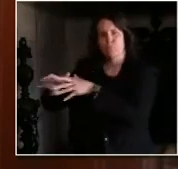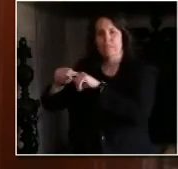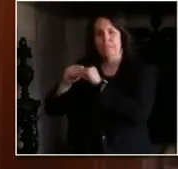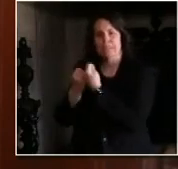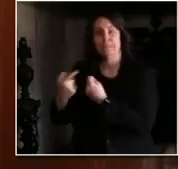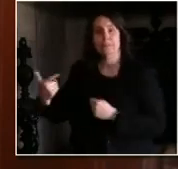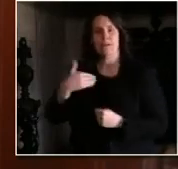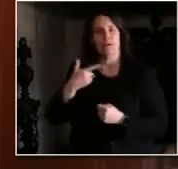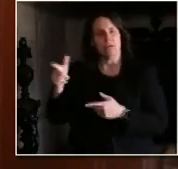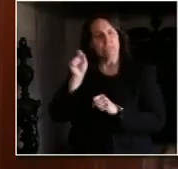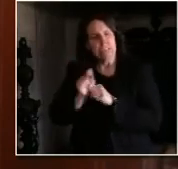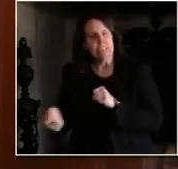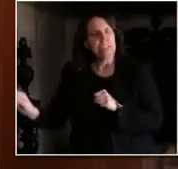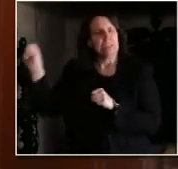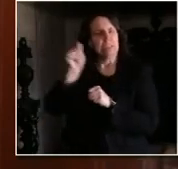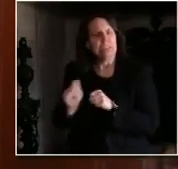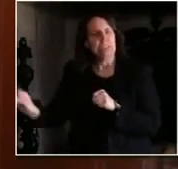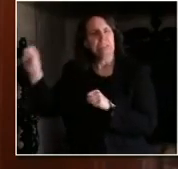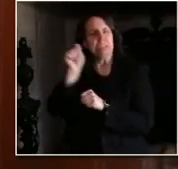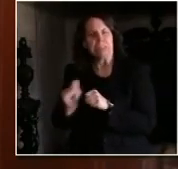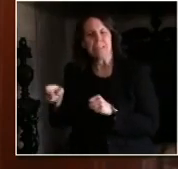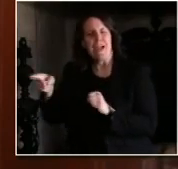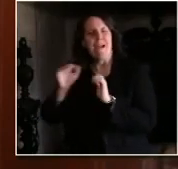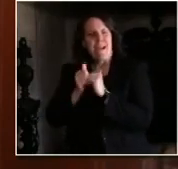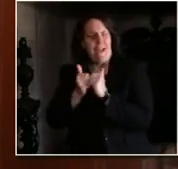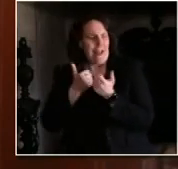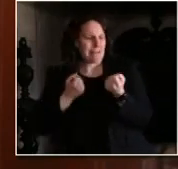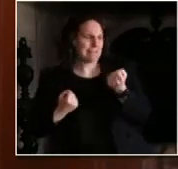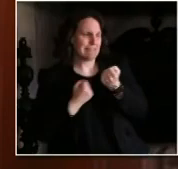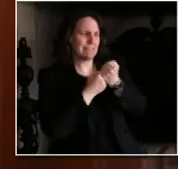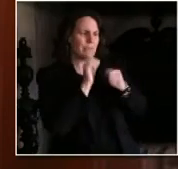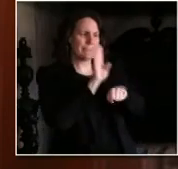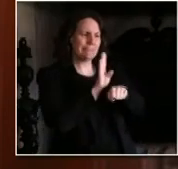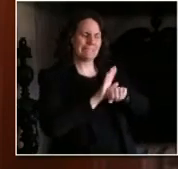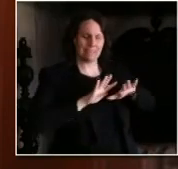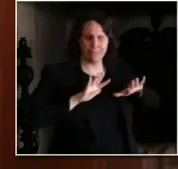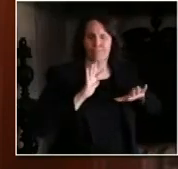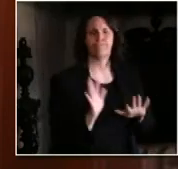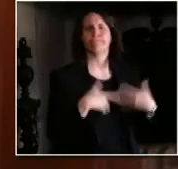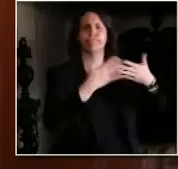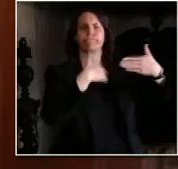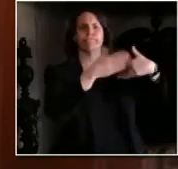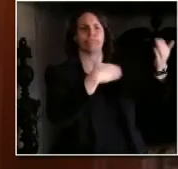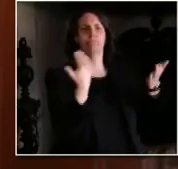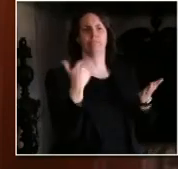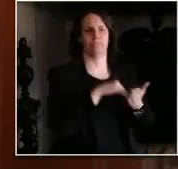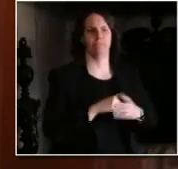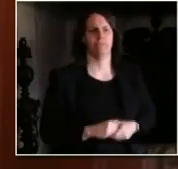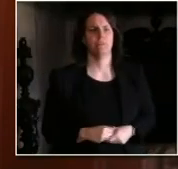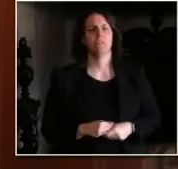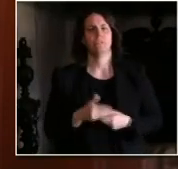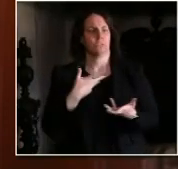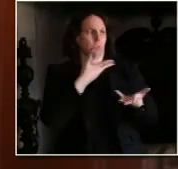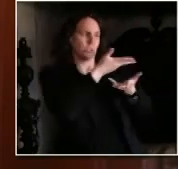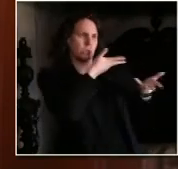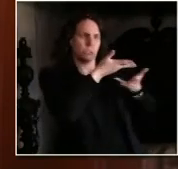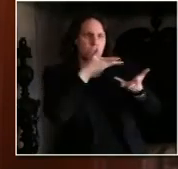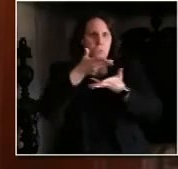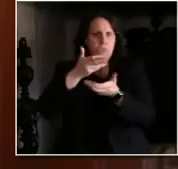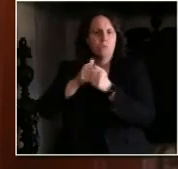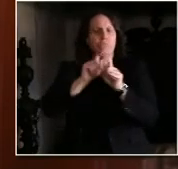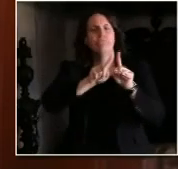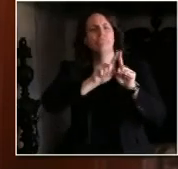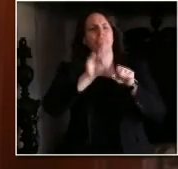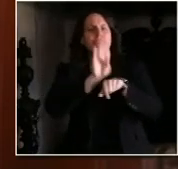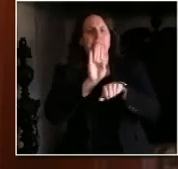our economy. I've been talking with business leaders and entrepreneurs, and so have members of my cabinet. I've also been communicating